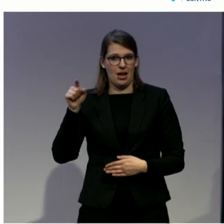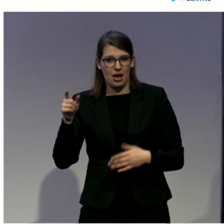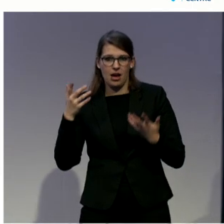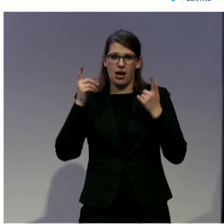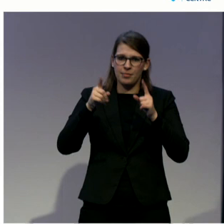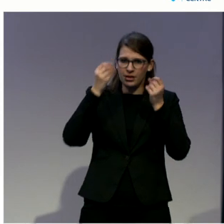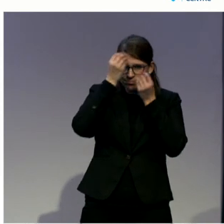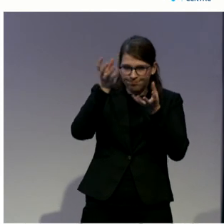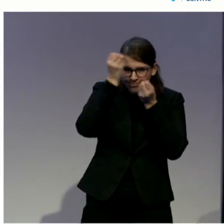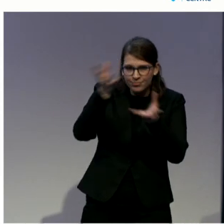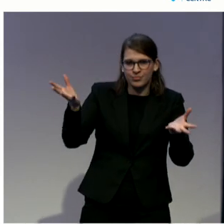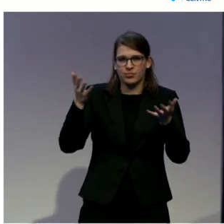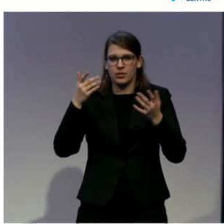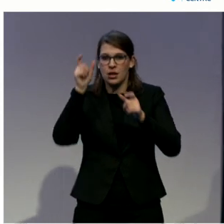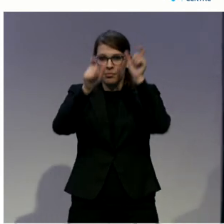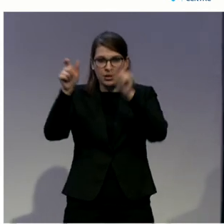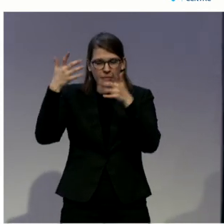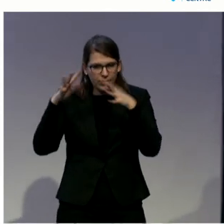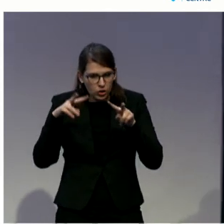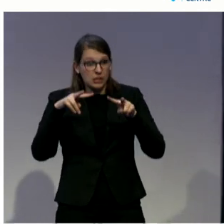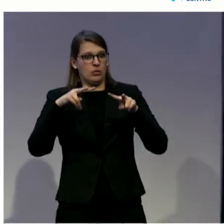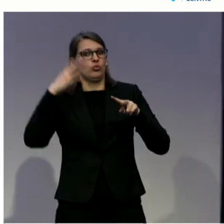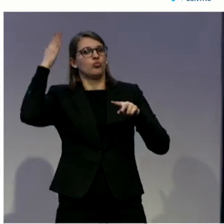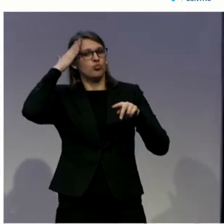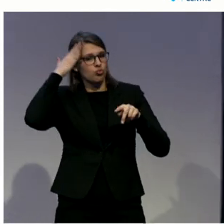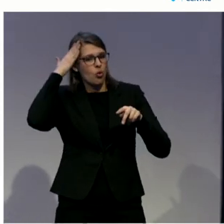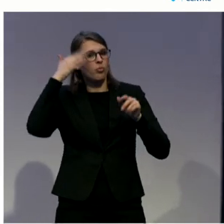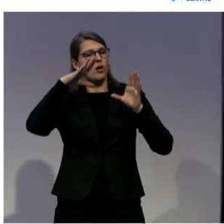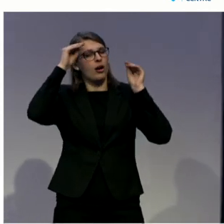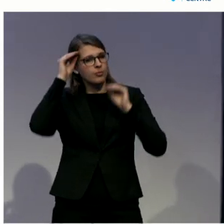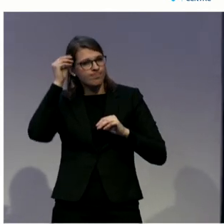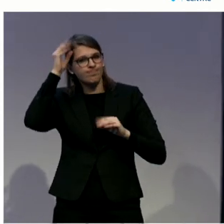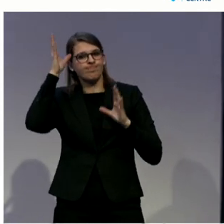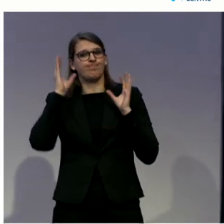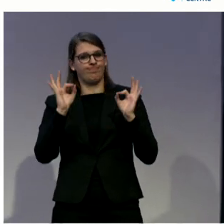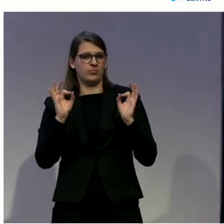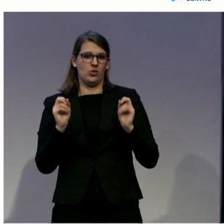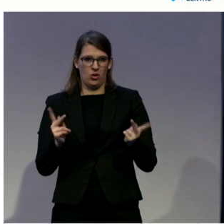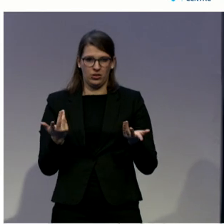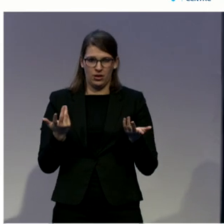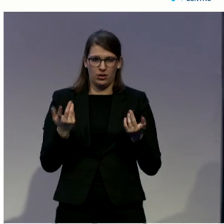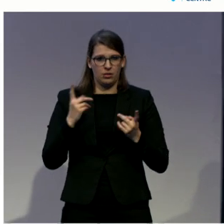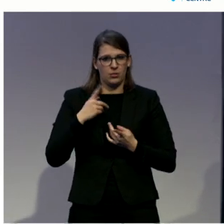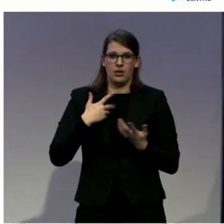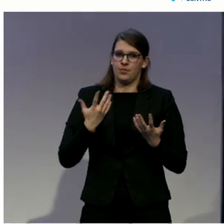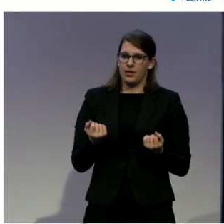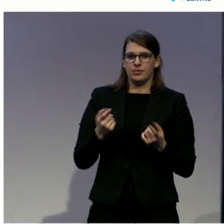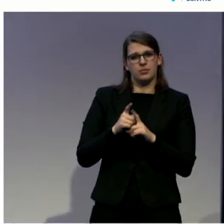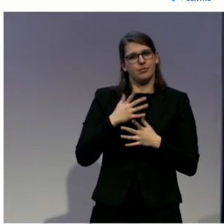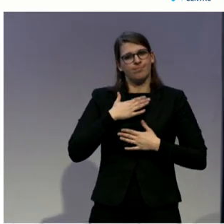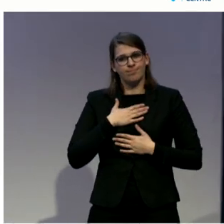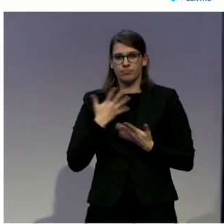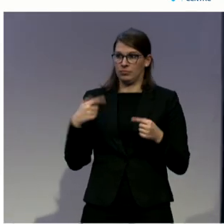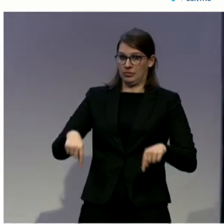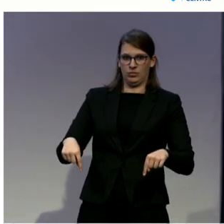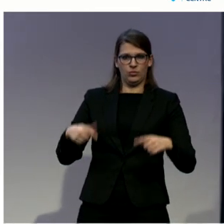invited by the Zero Project to speak to the report at this prestigious conference assists with that goal and provides the legal